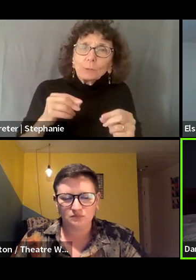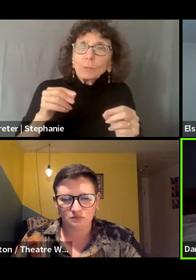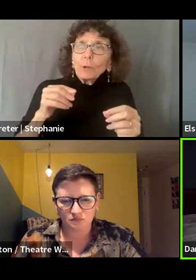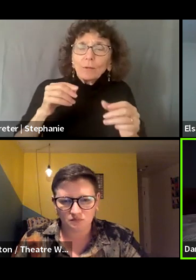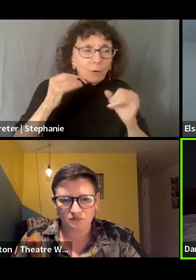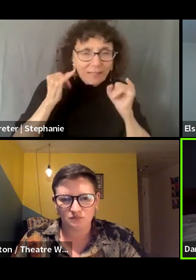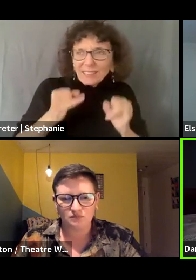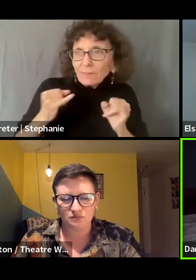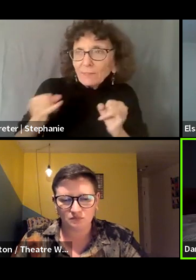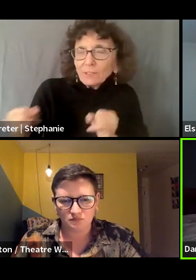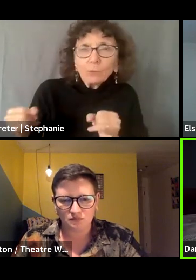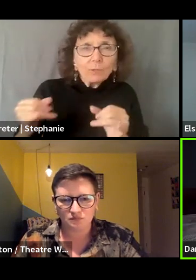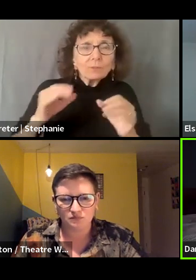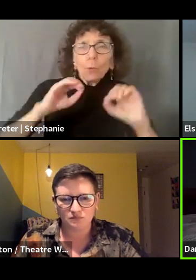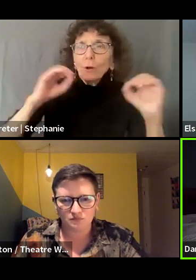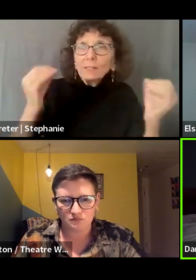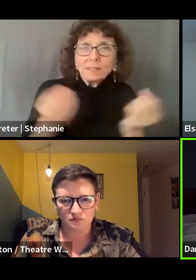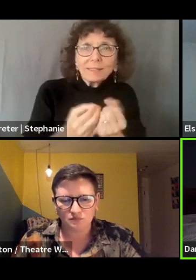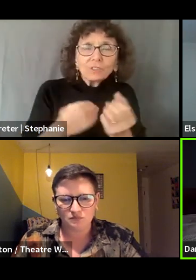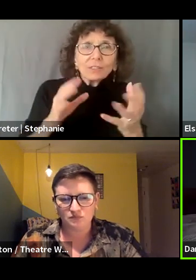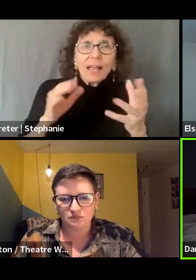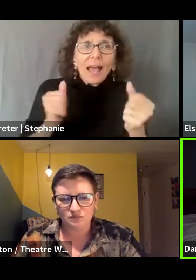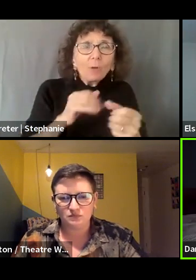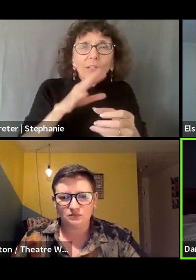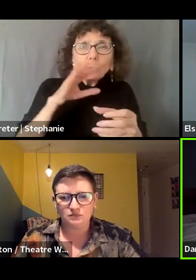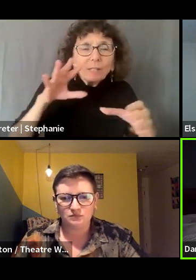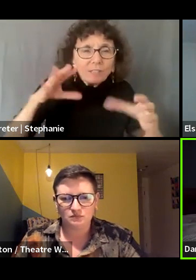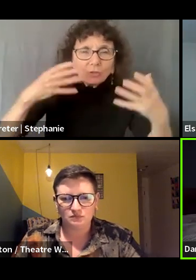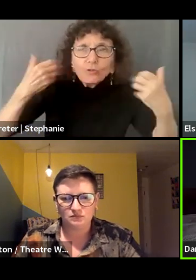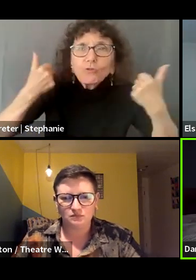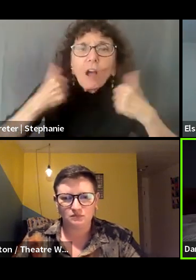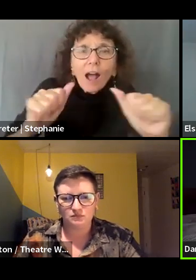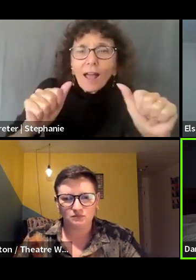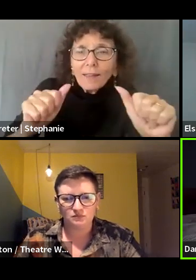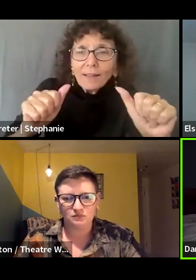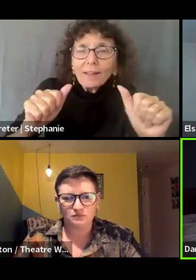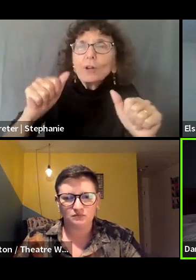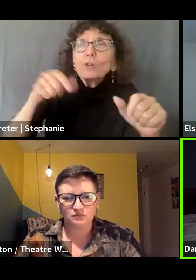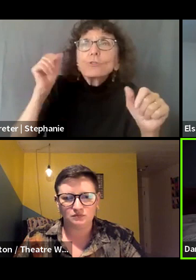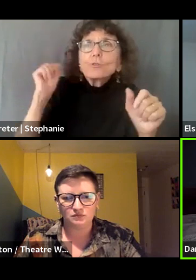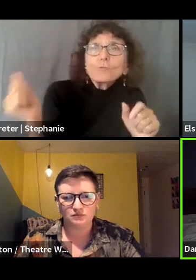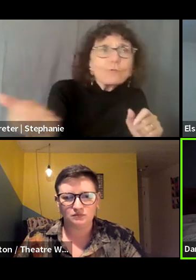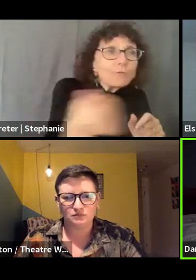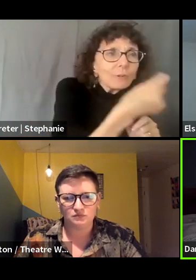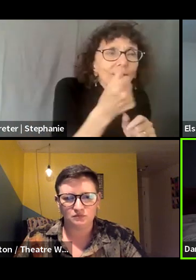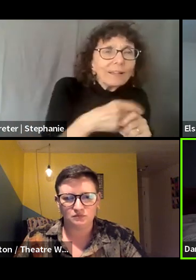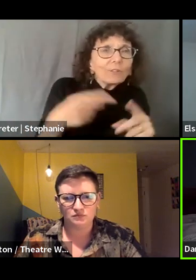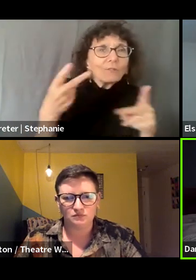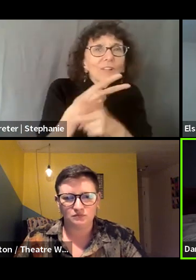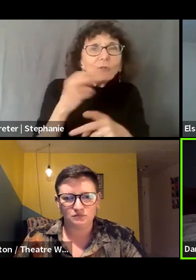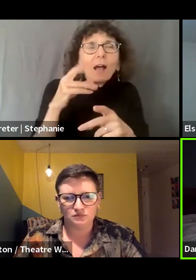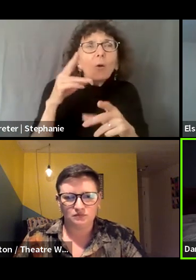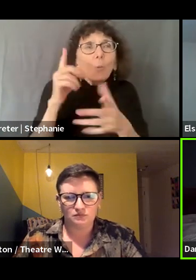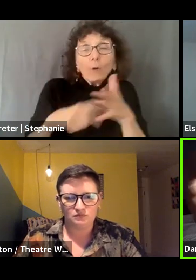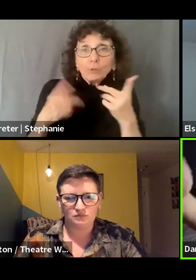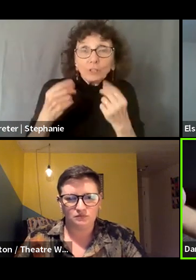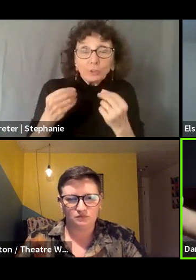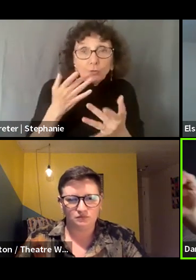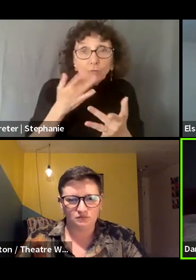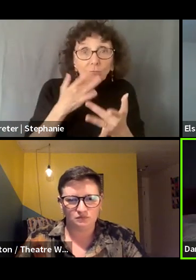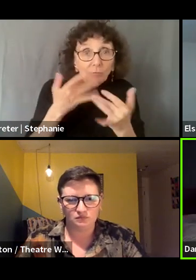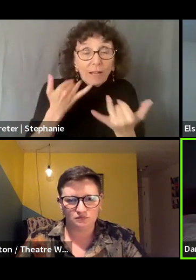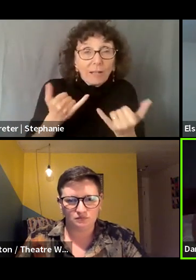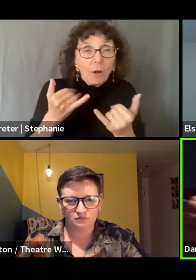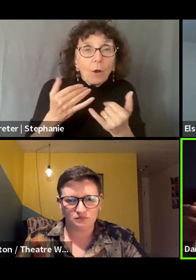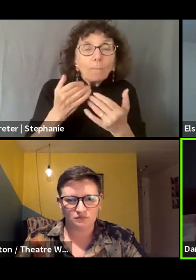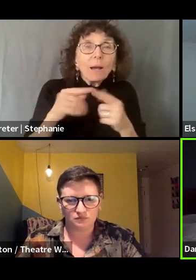to be like, do what you can right now, right? Figure out where and how you slot in, but also be thinking how do you fix